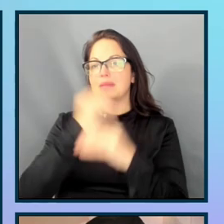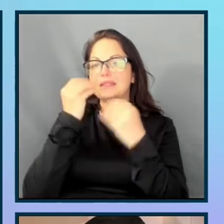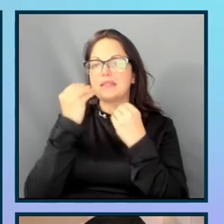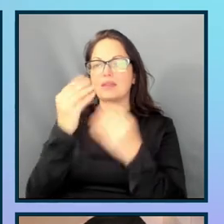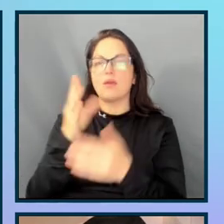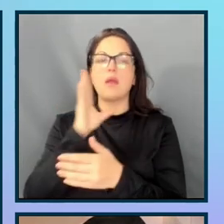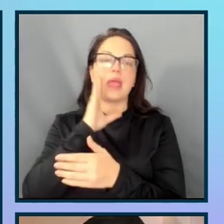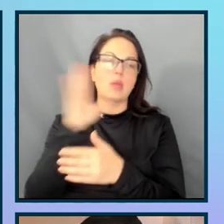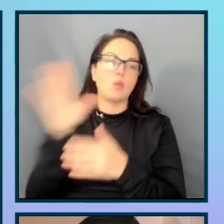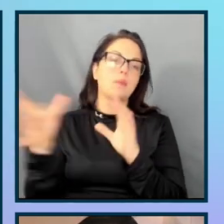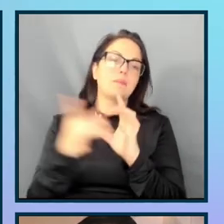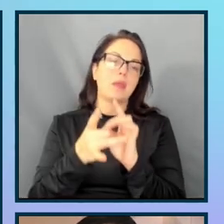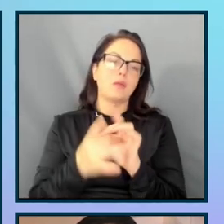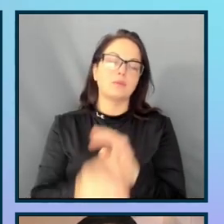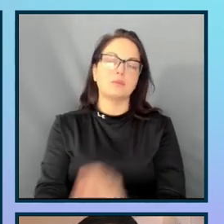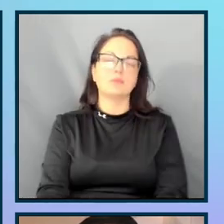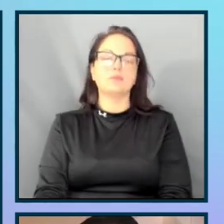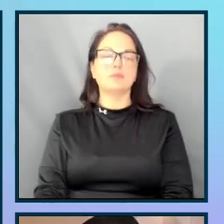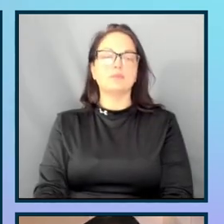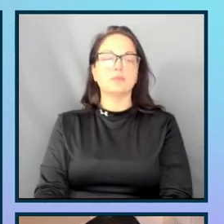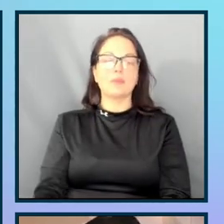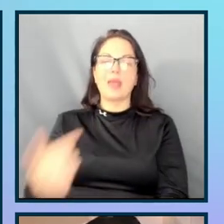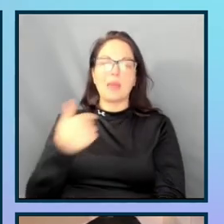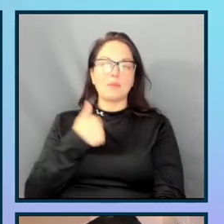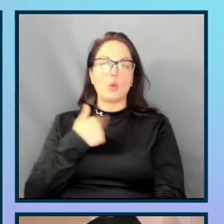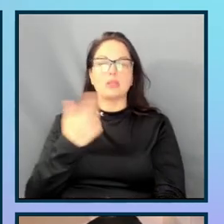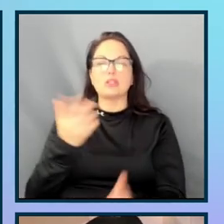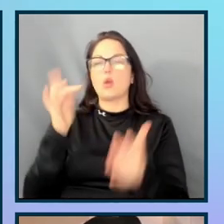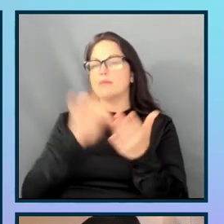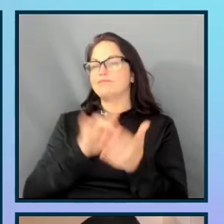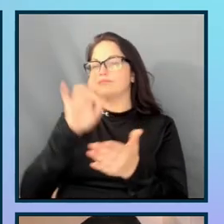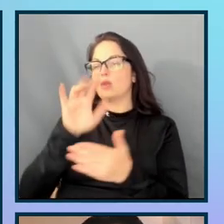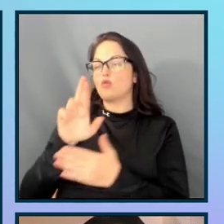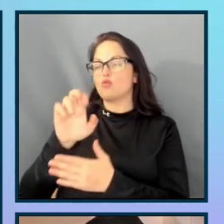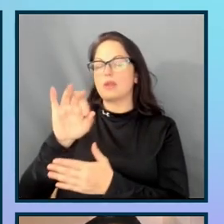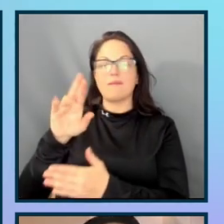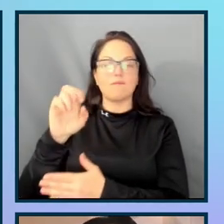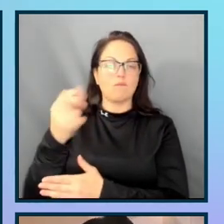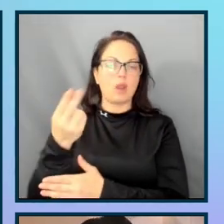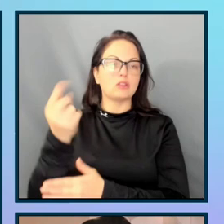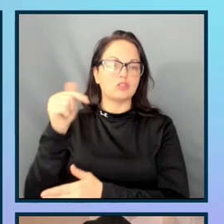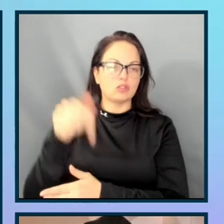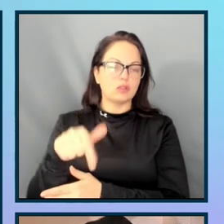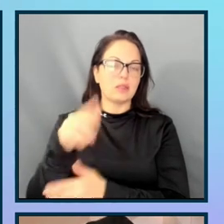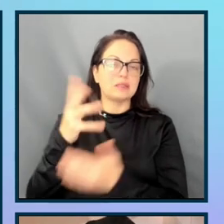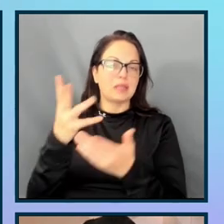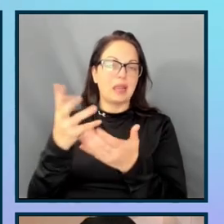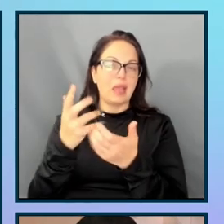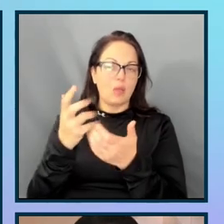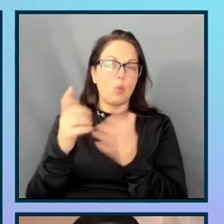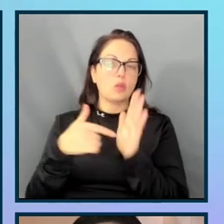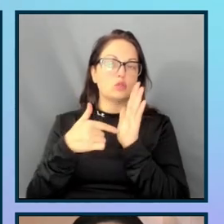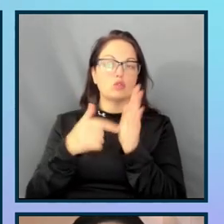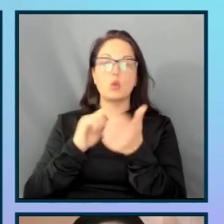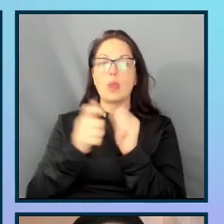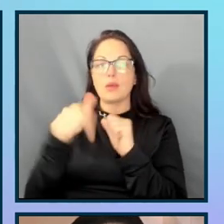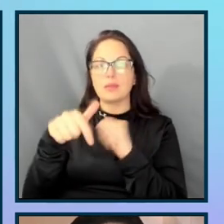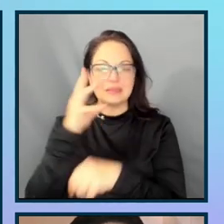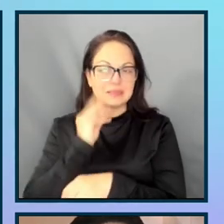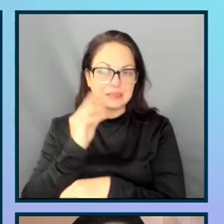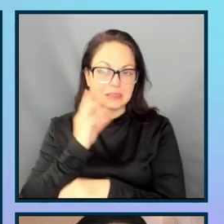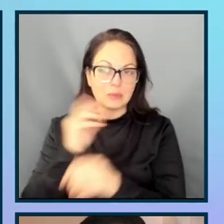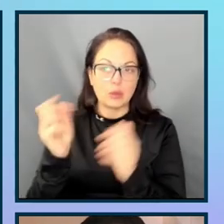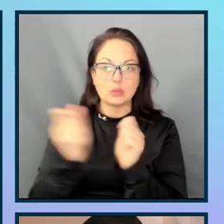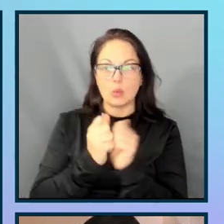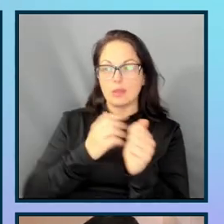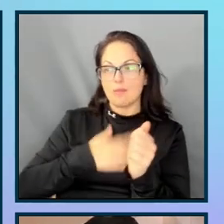it is going to be paired. I'm going to go ahead and refresh this. And I do want to test this out. I want to walk you through how this experience is with my screen